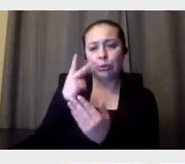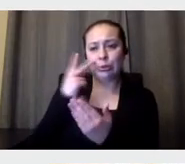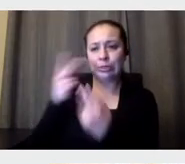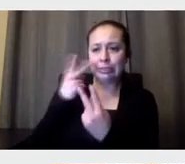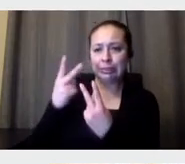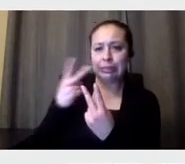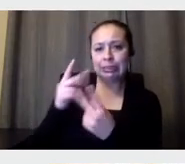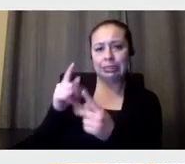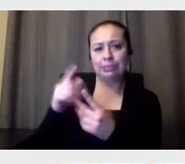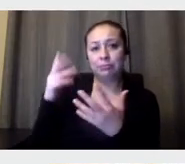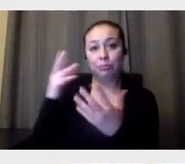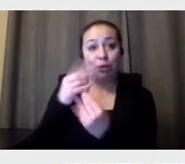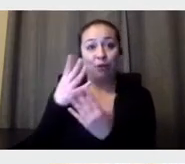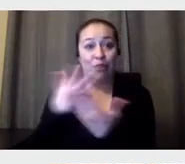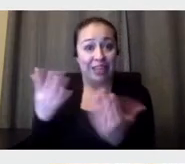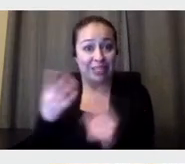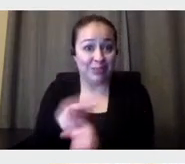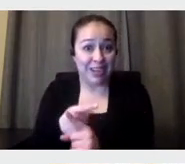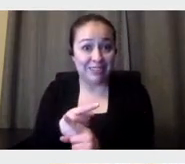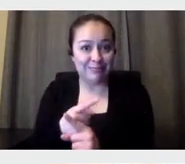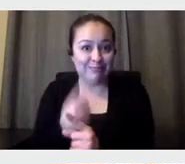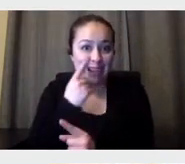to see lovely things, you know? Um,